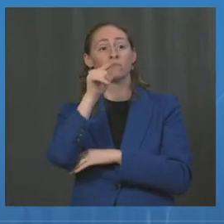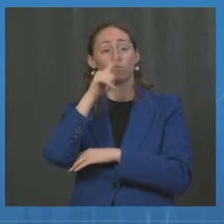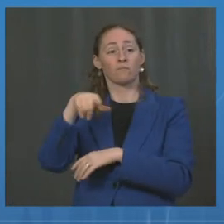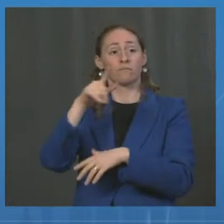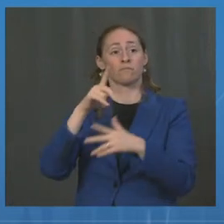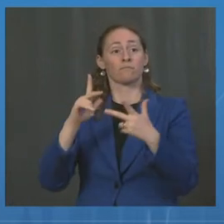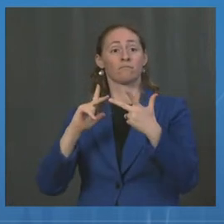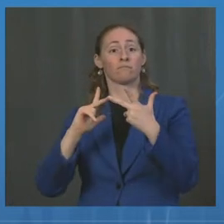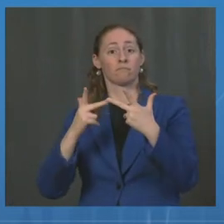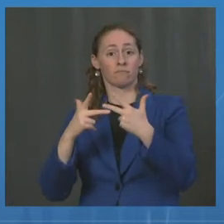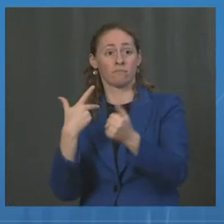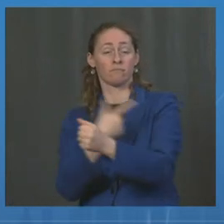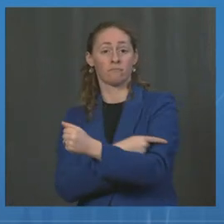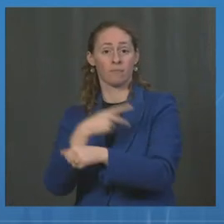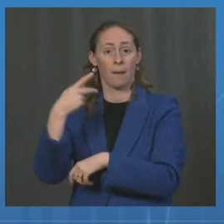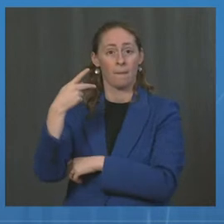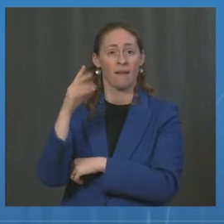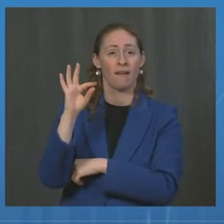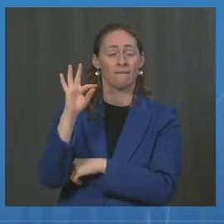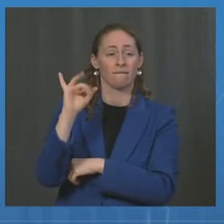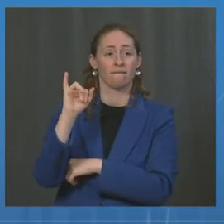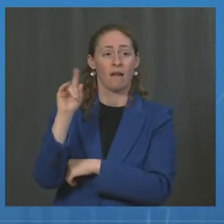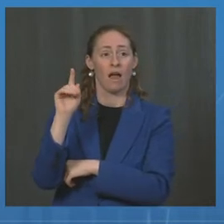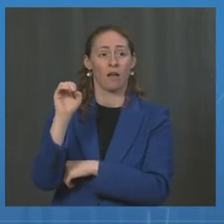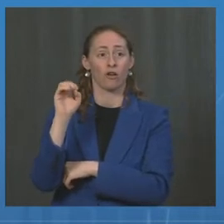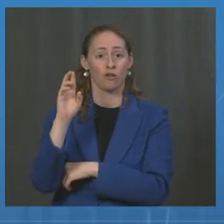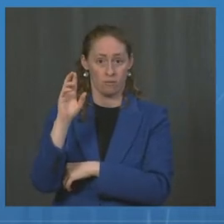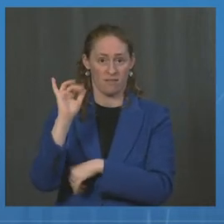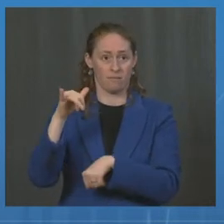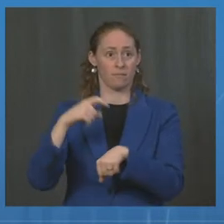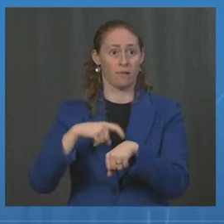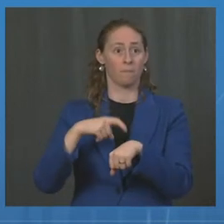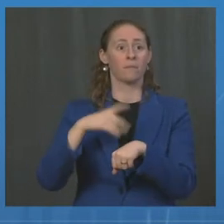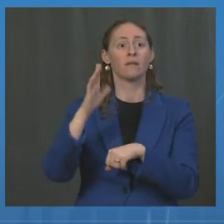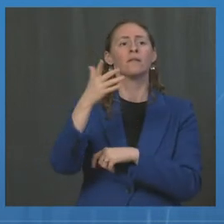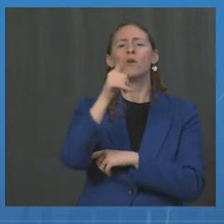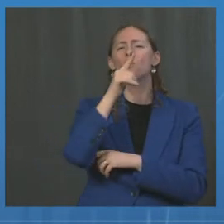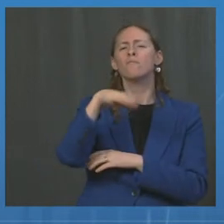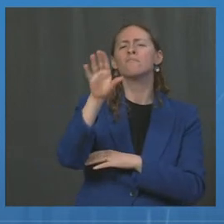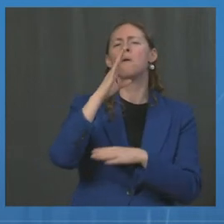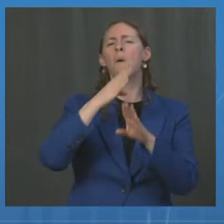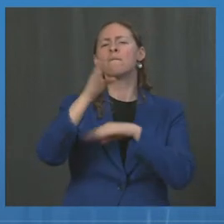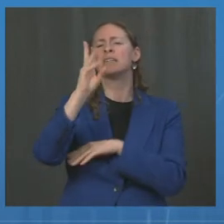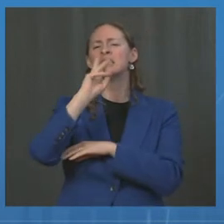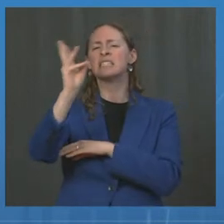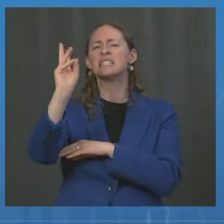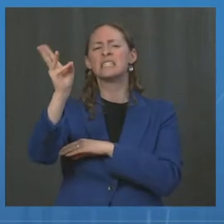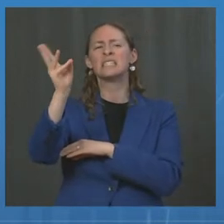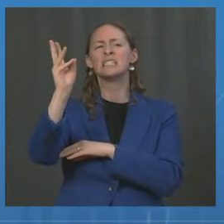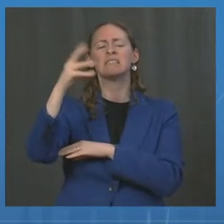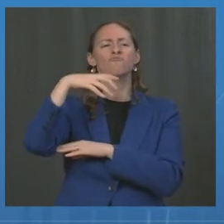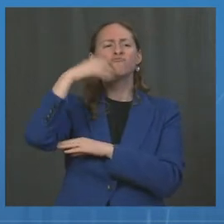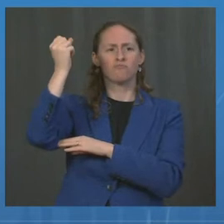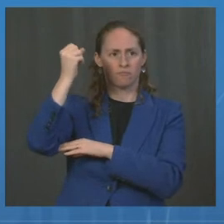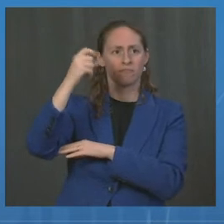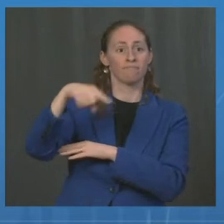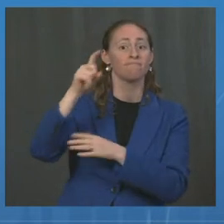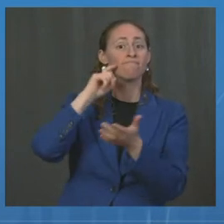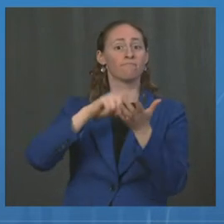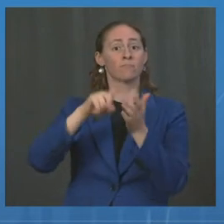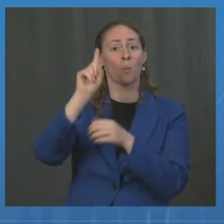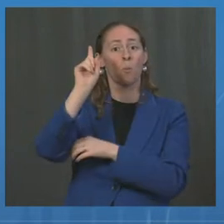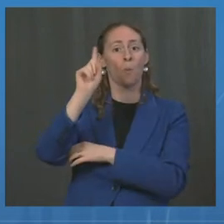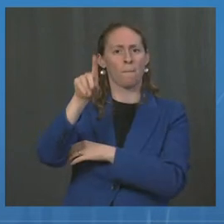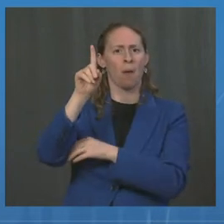vaccine was approved for individuals 60 or older and 1.1 million who were eligible for the